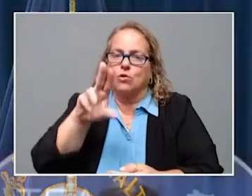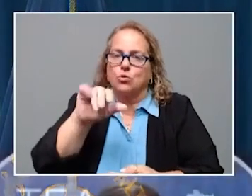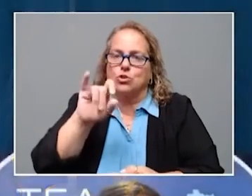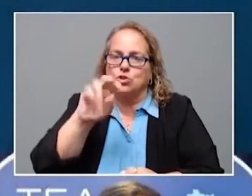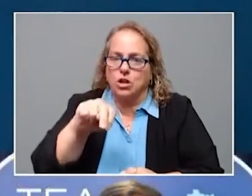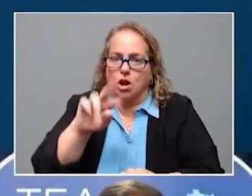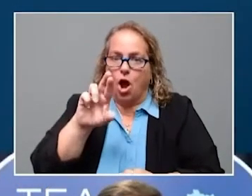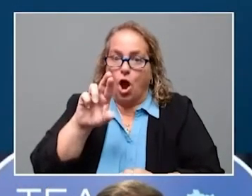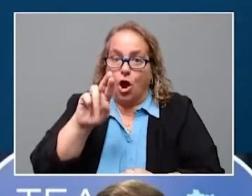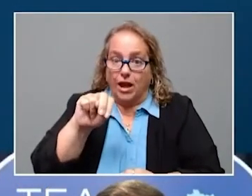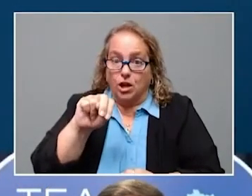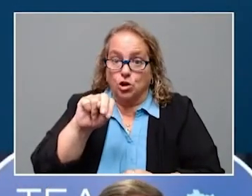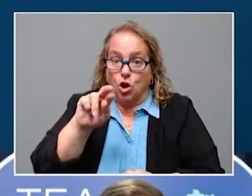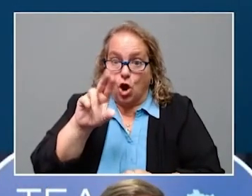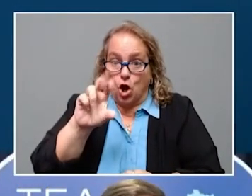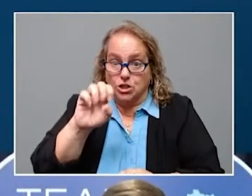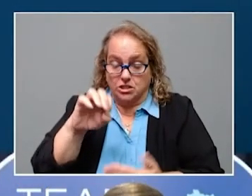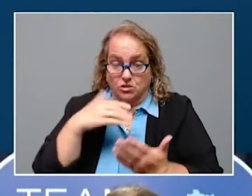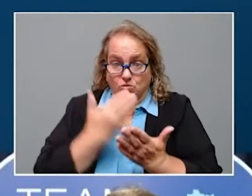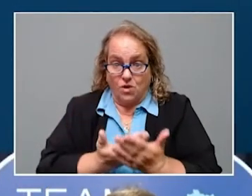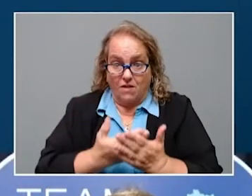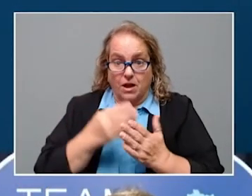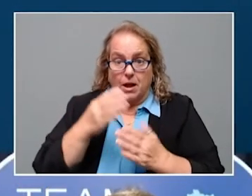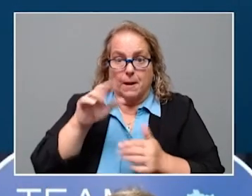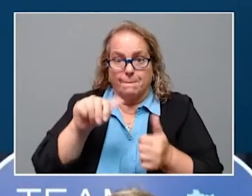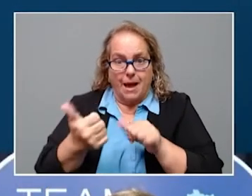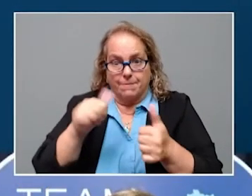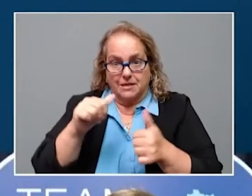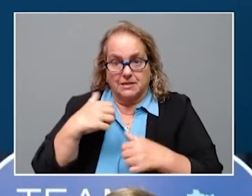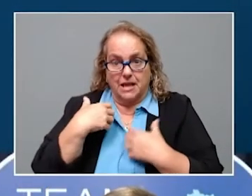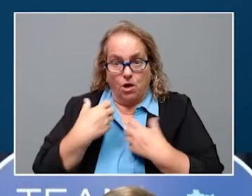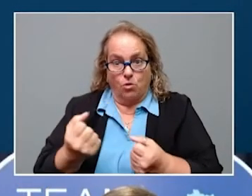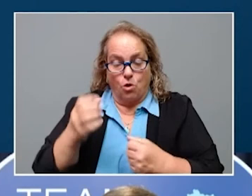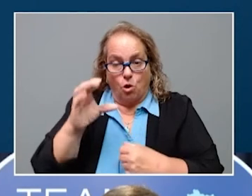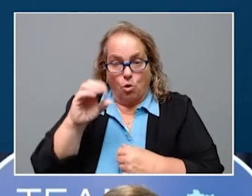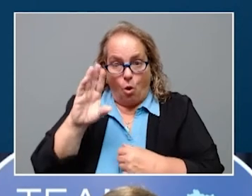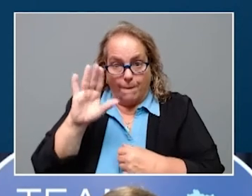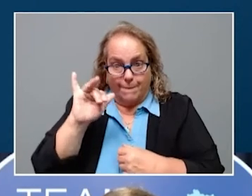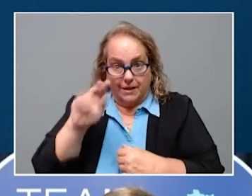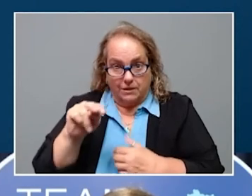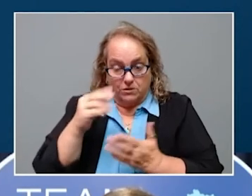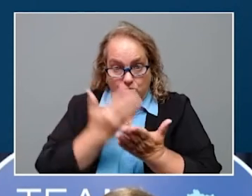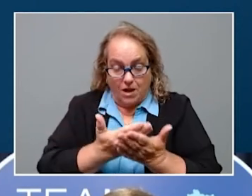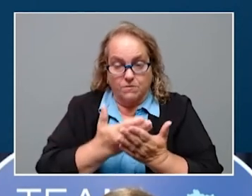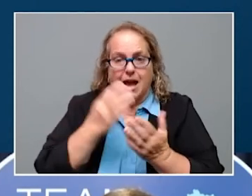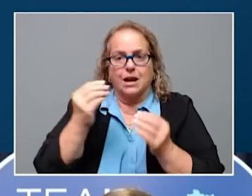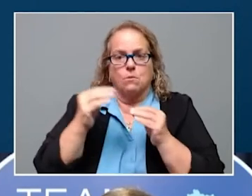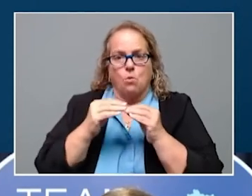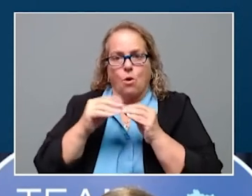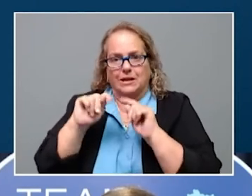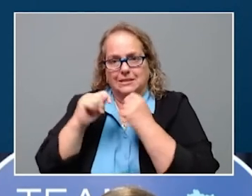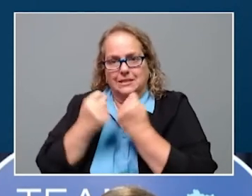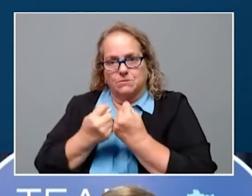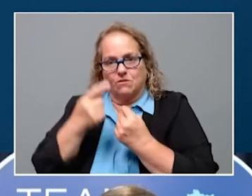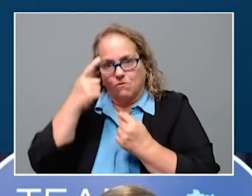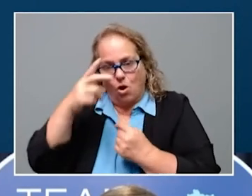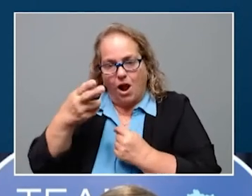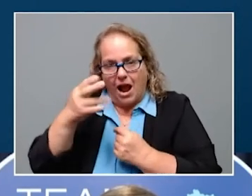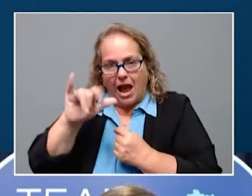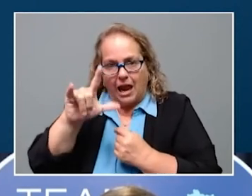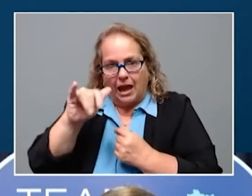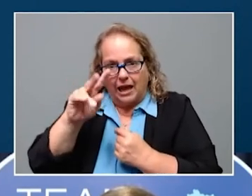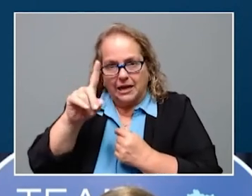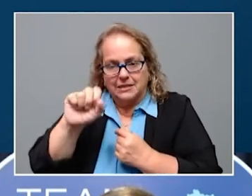Baptist Health Corbin and actually came two days early. We're expecting additional teams for Highlands ARH Regional